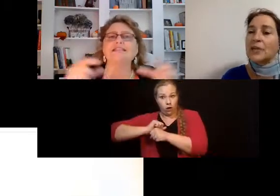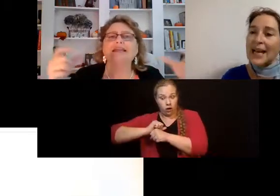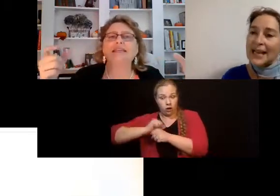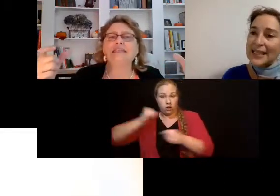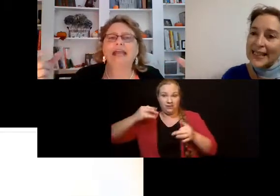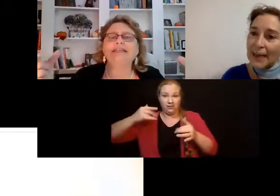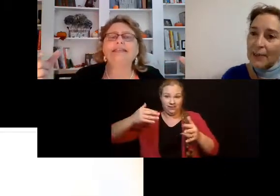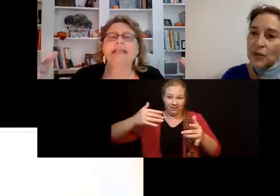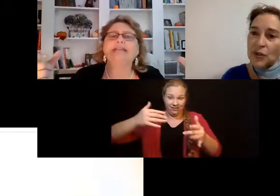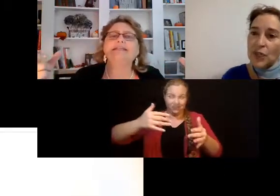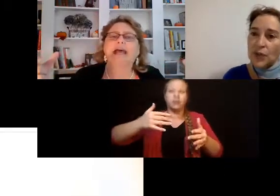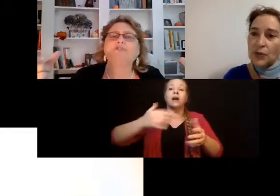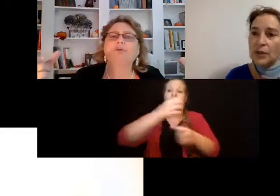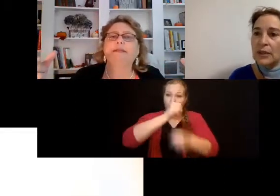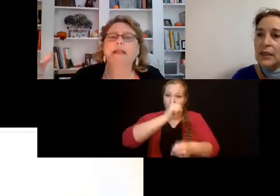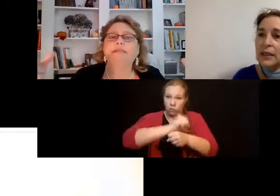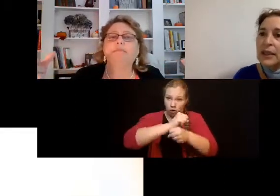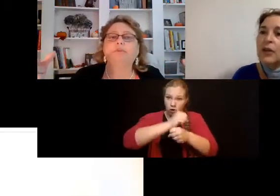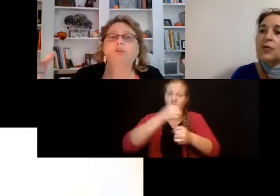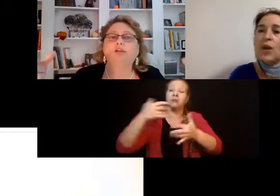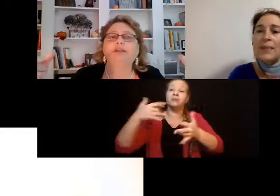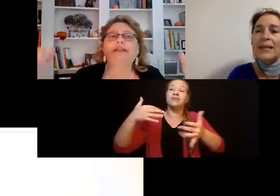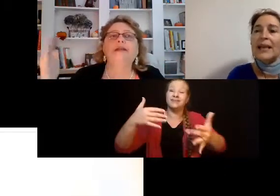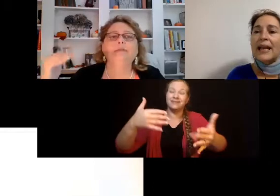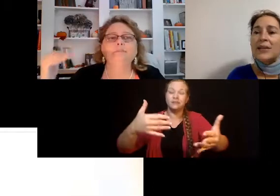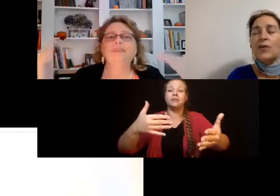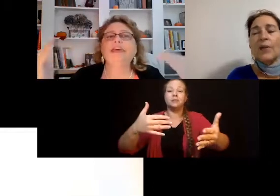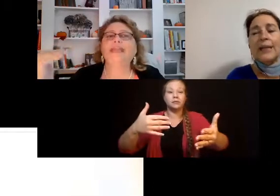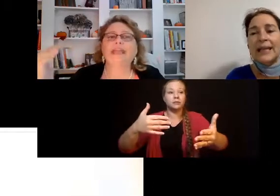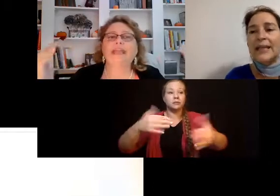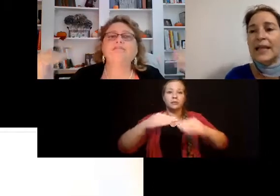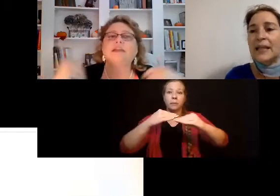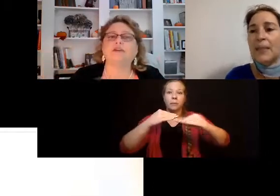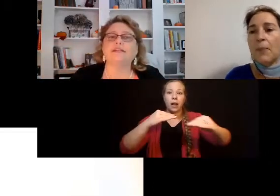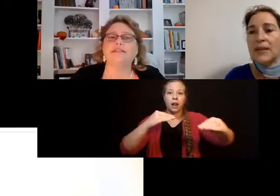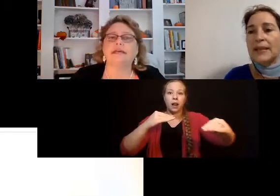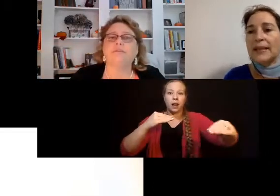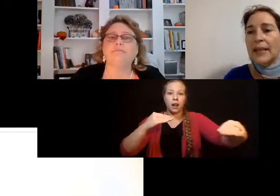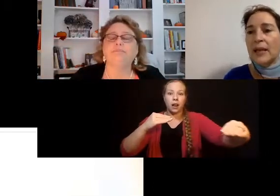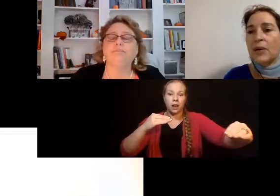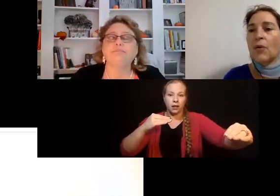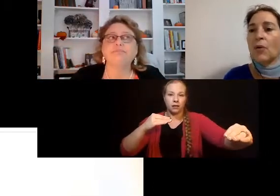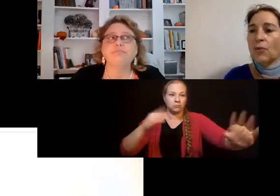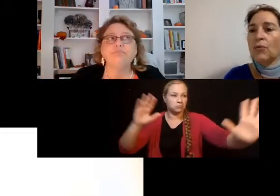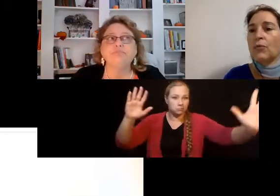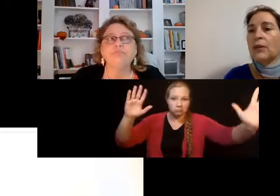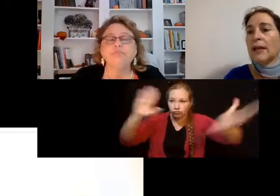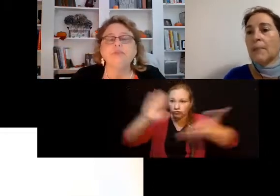that's 90 days after becoming employed, but that can vary some.